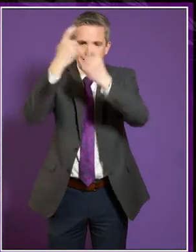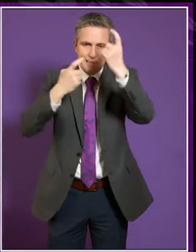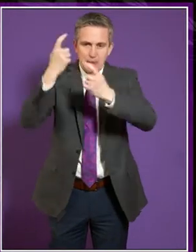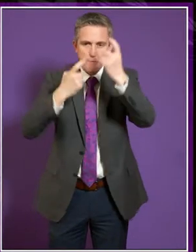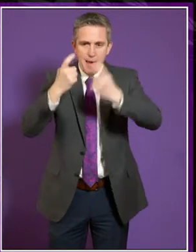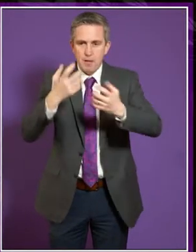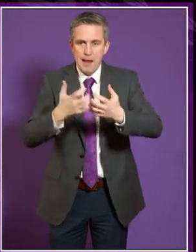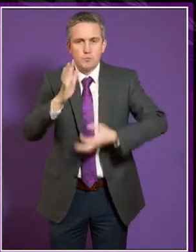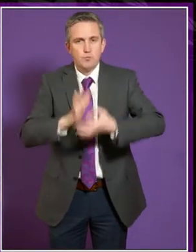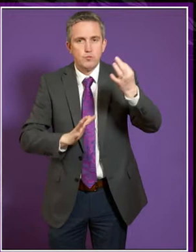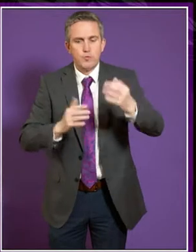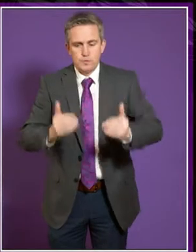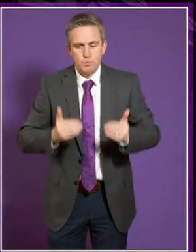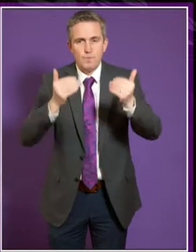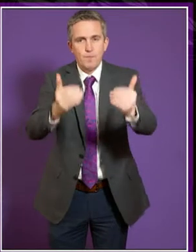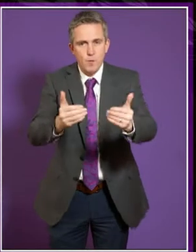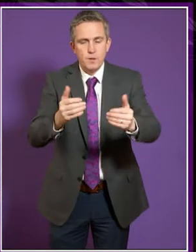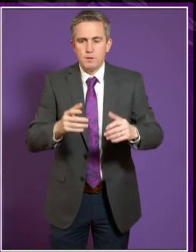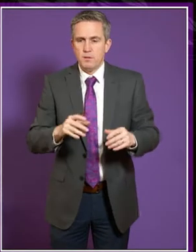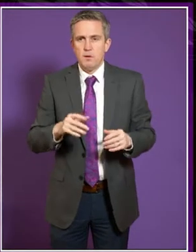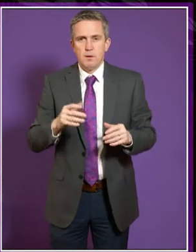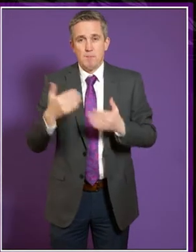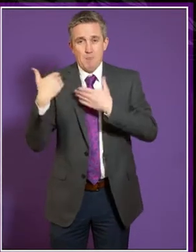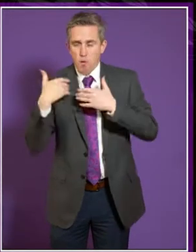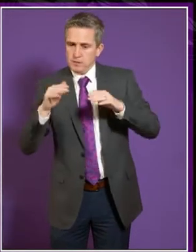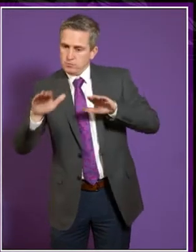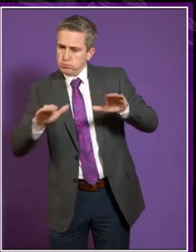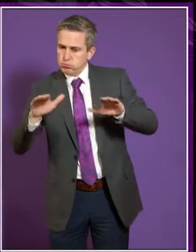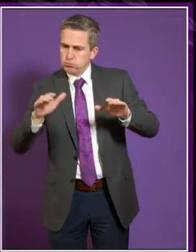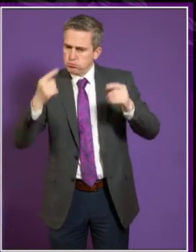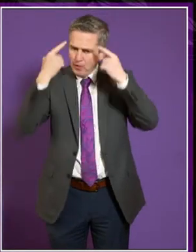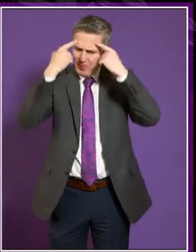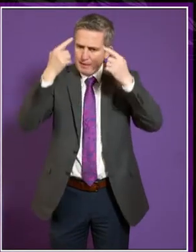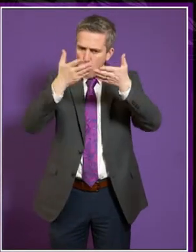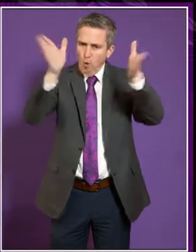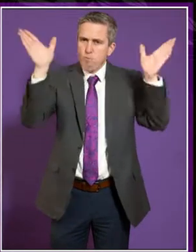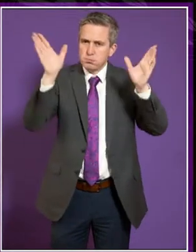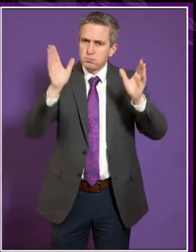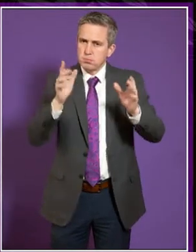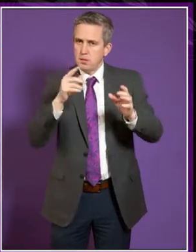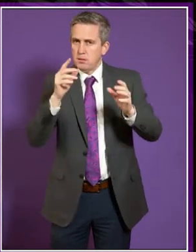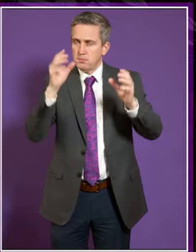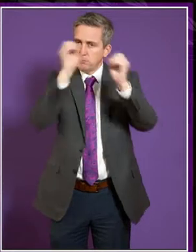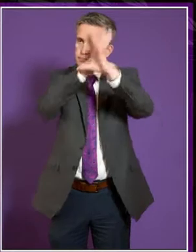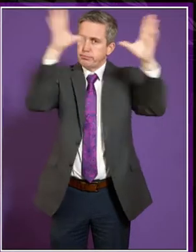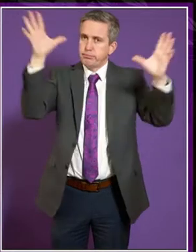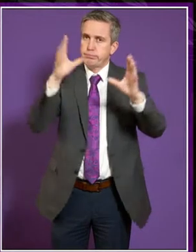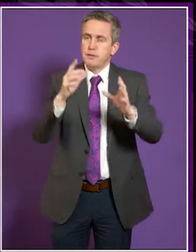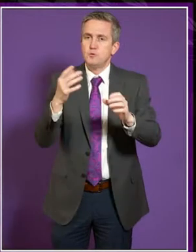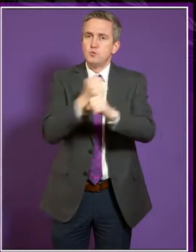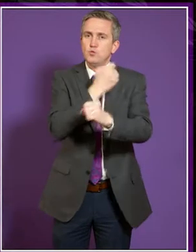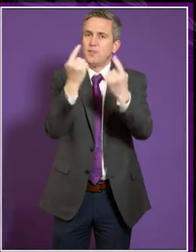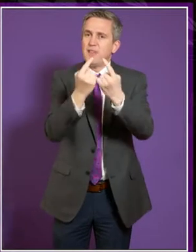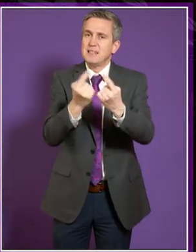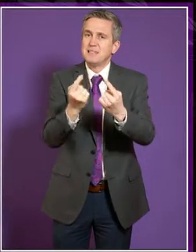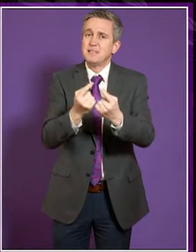trying occasionally for people to think outside the box, think that things are actually possible, which they previously thought were not possible,